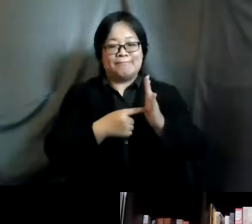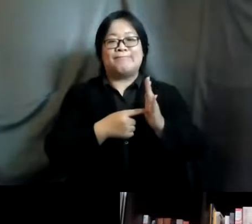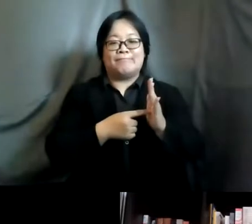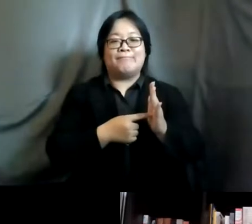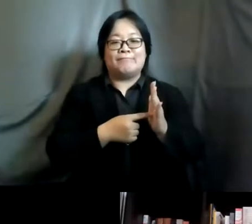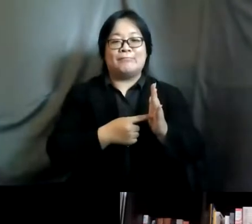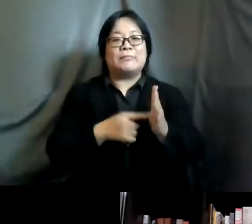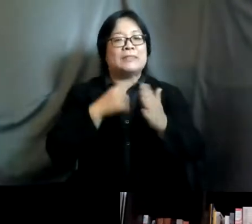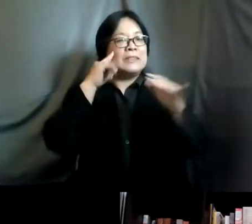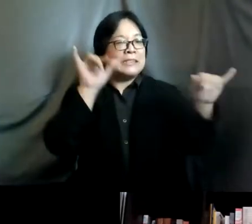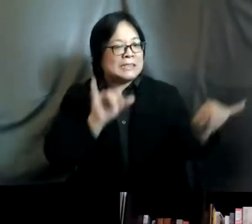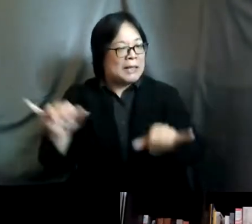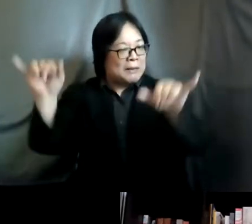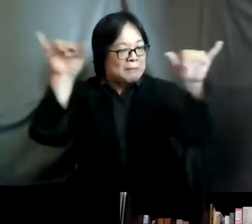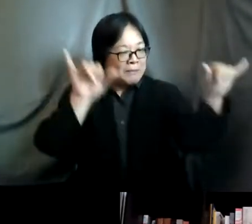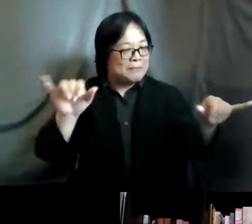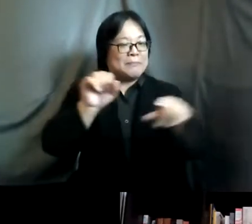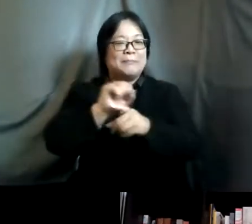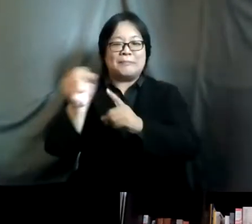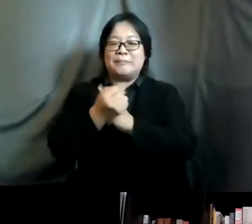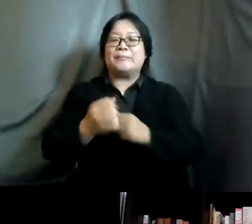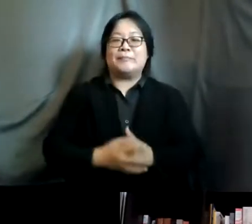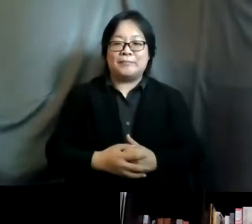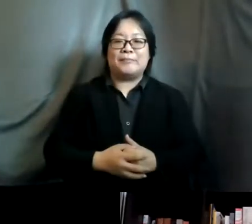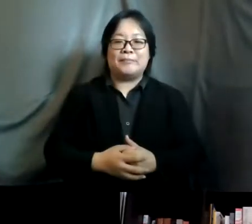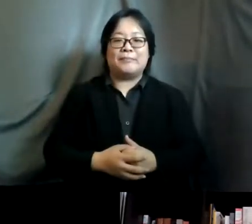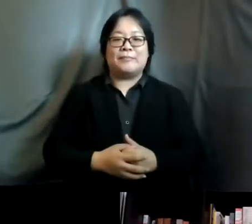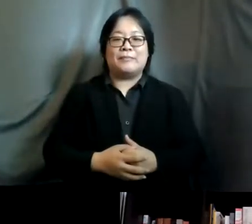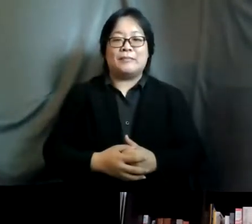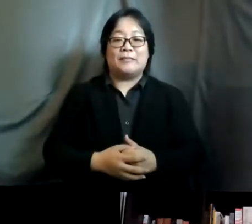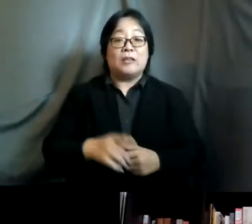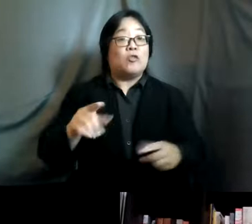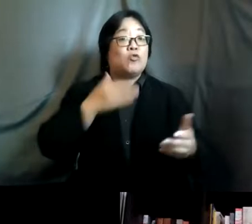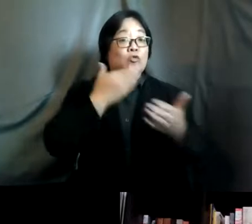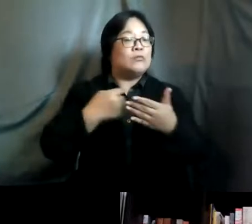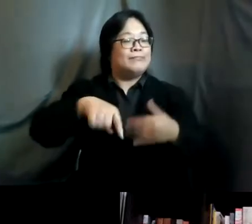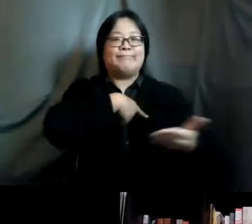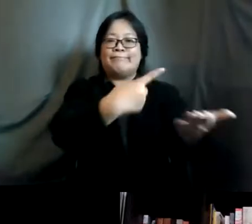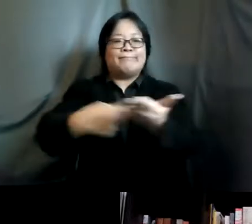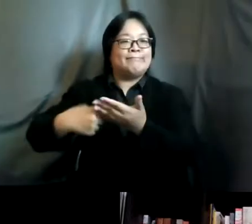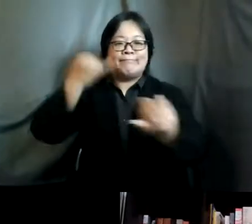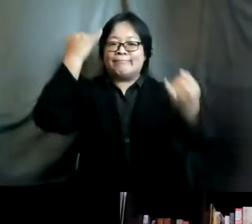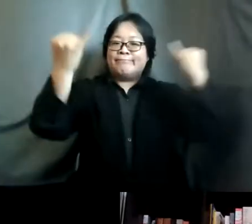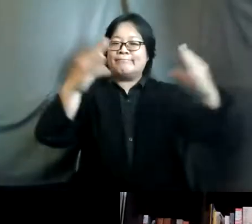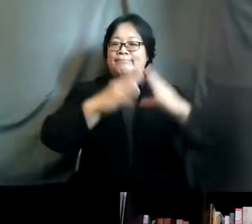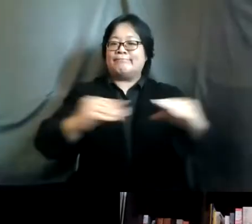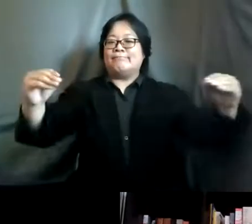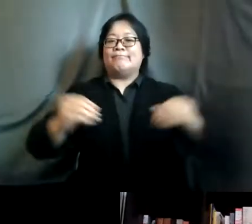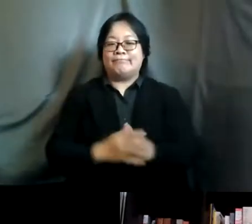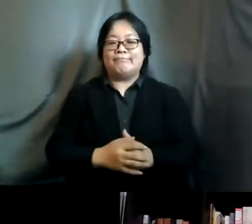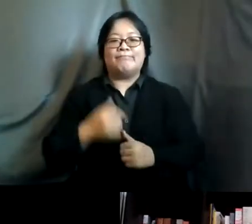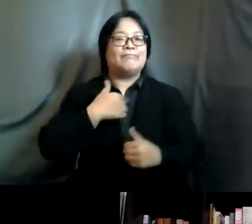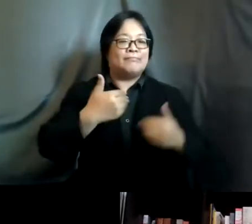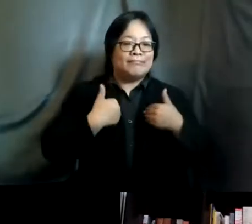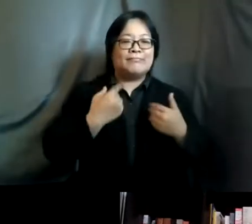similarly and repeatedly some real food for thought there and we also at this juncture hope that our attendees are keying in with their